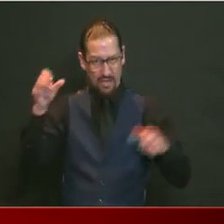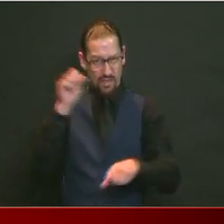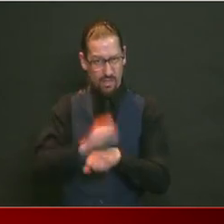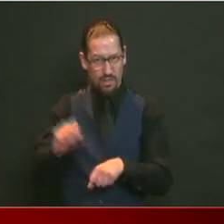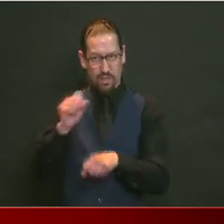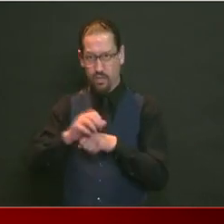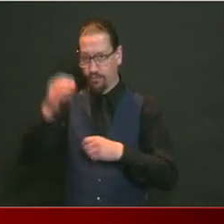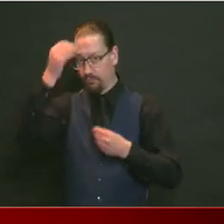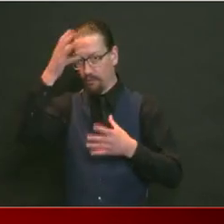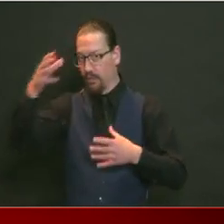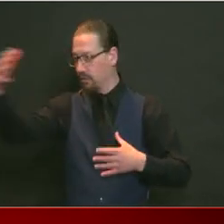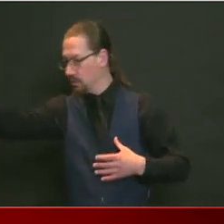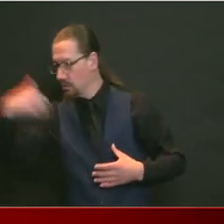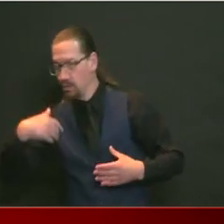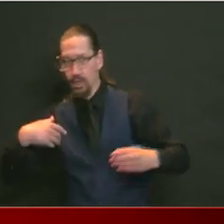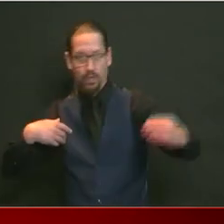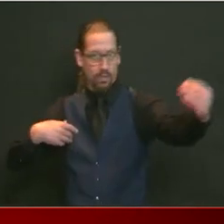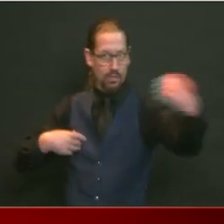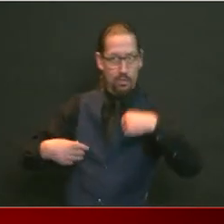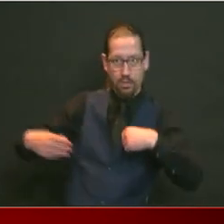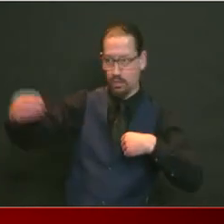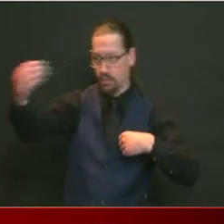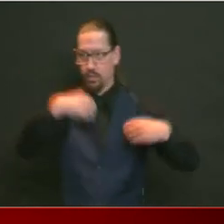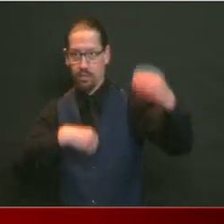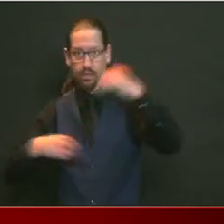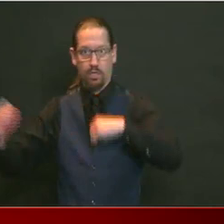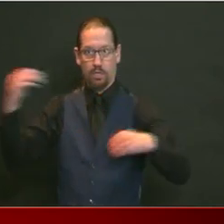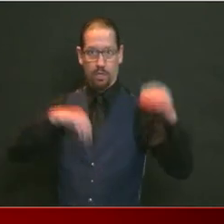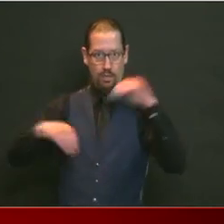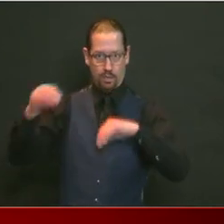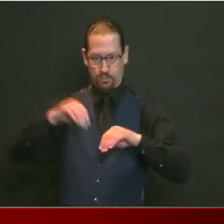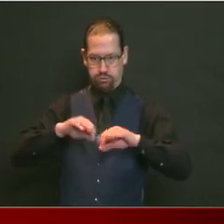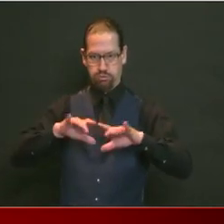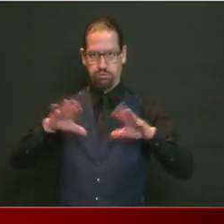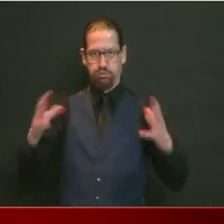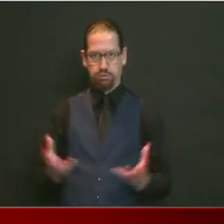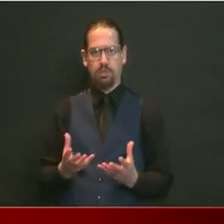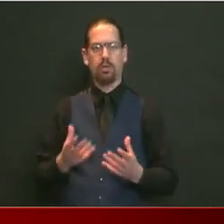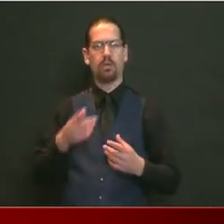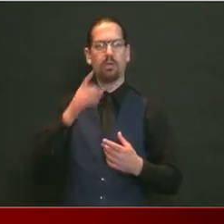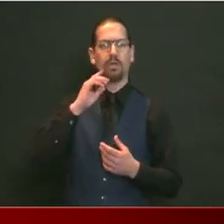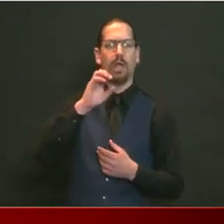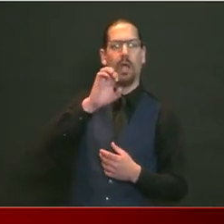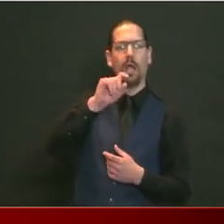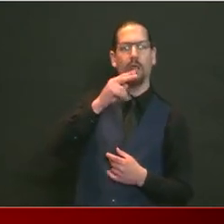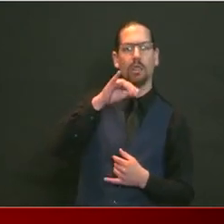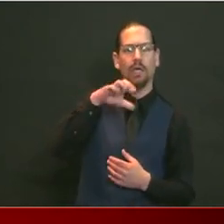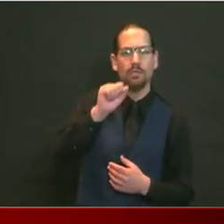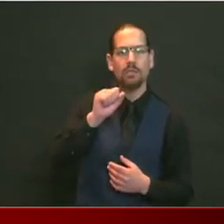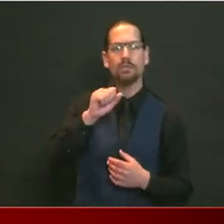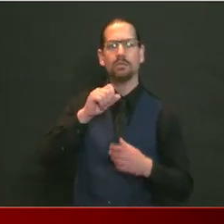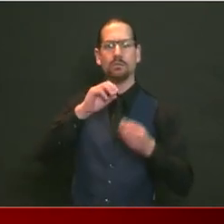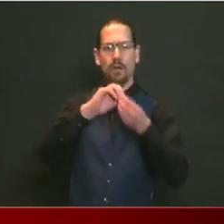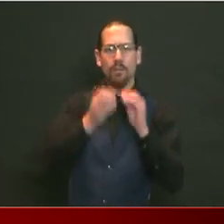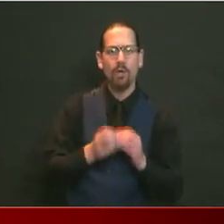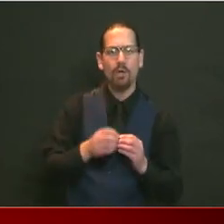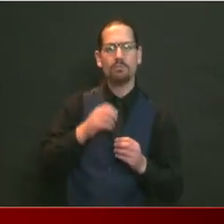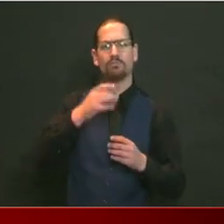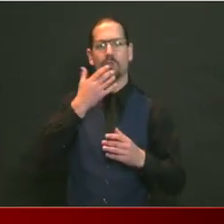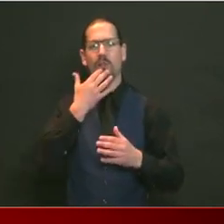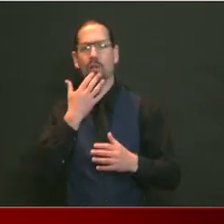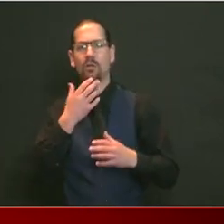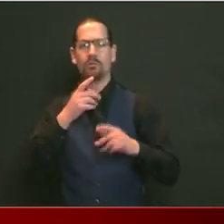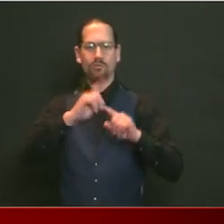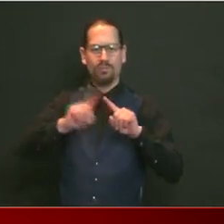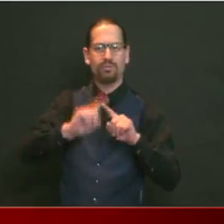ethnicity information added for about roughly 1,000 people through this mechanism, along